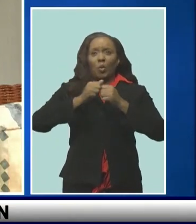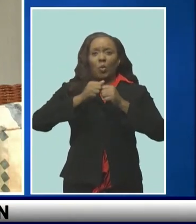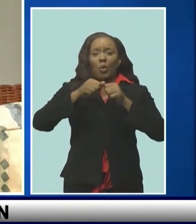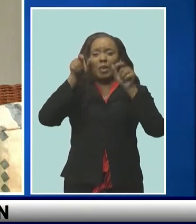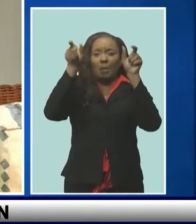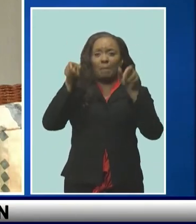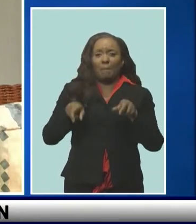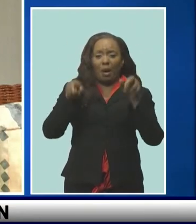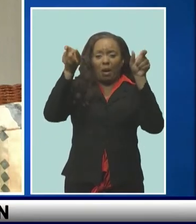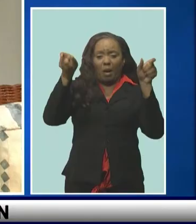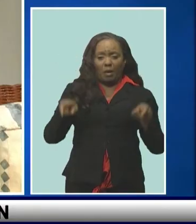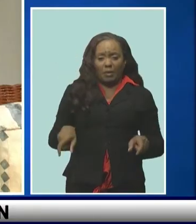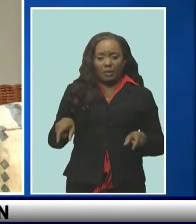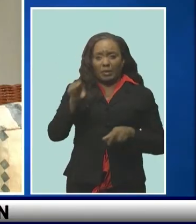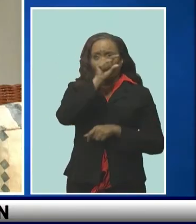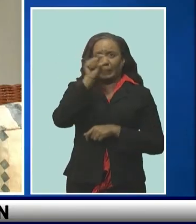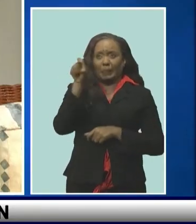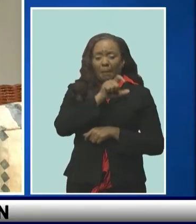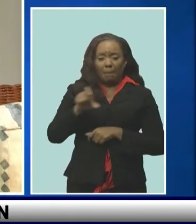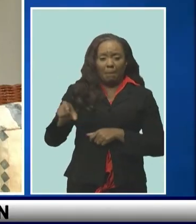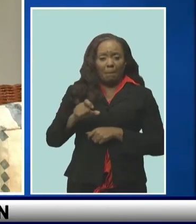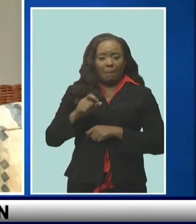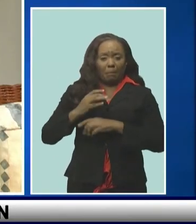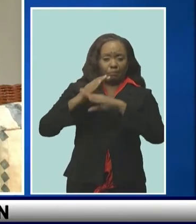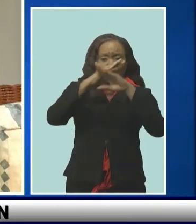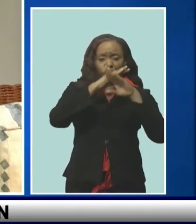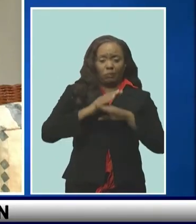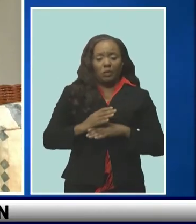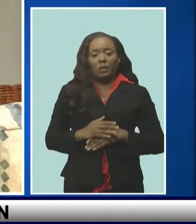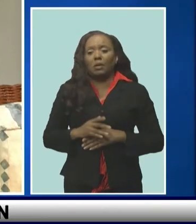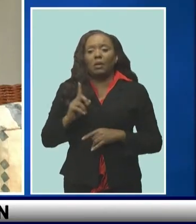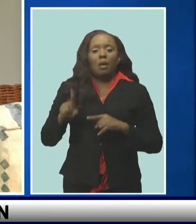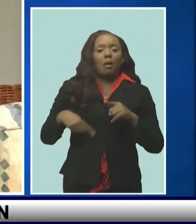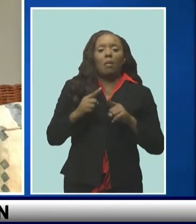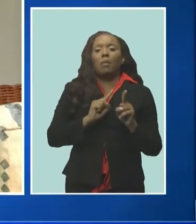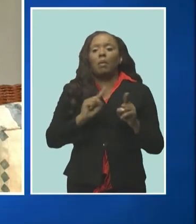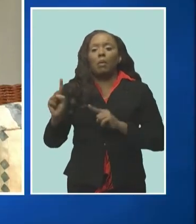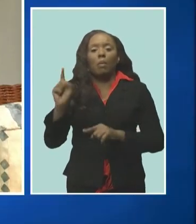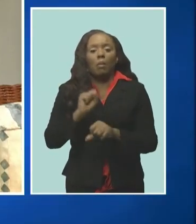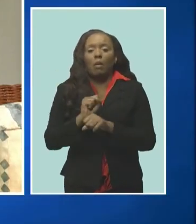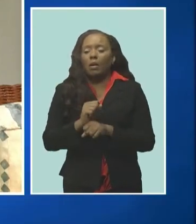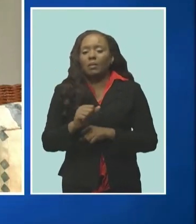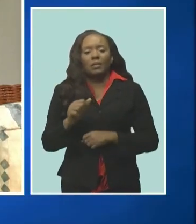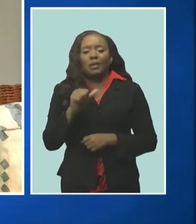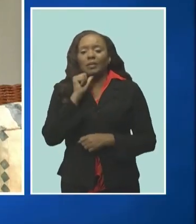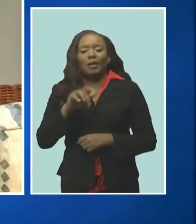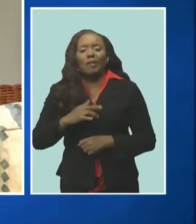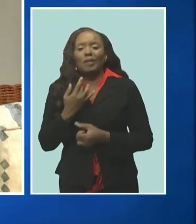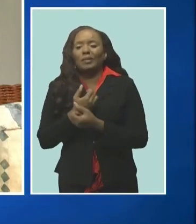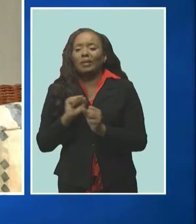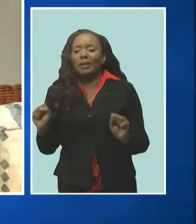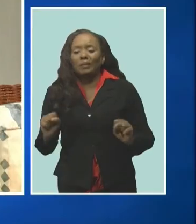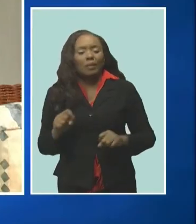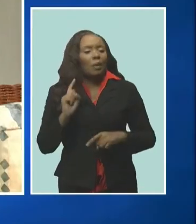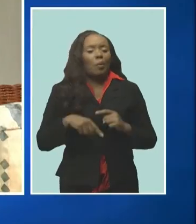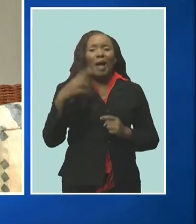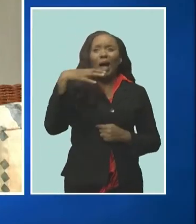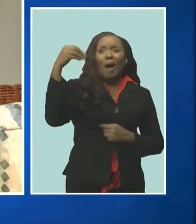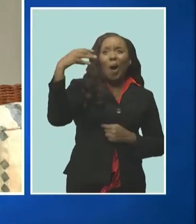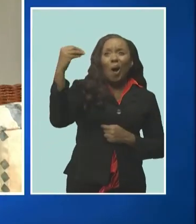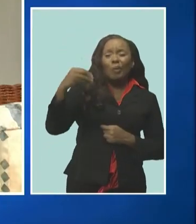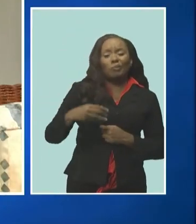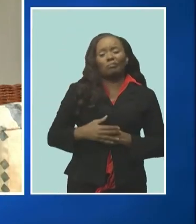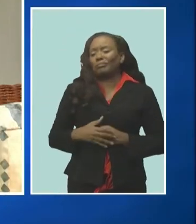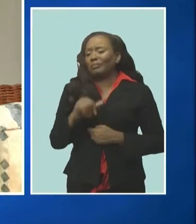feel unsafe in our workplaces we feel unsafe when we go out into the public that is an intolerable